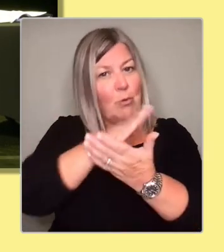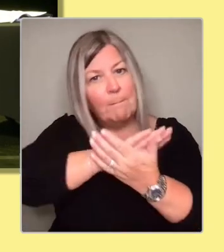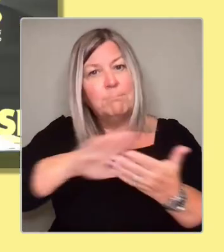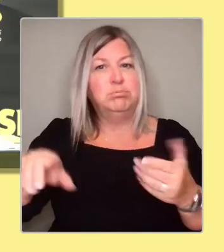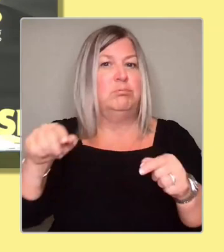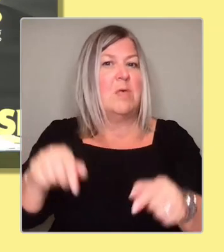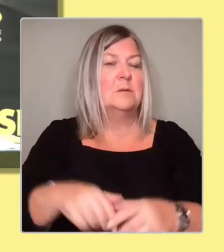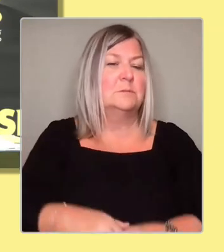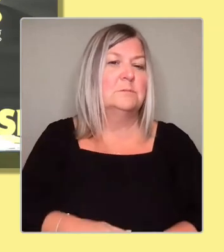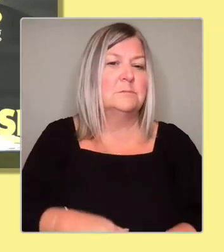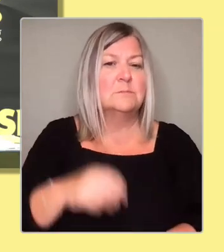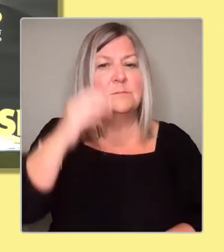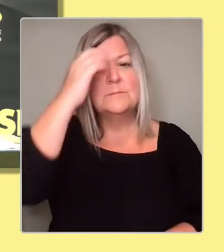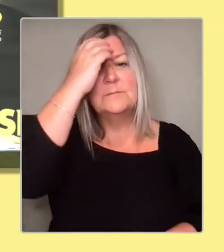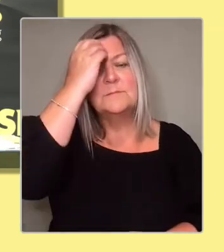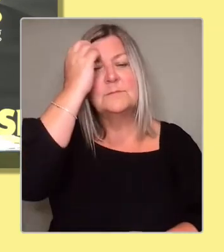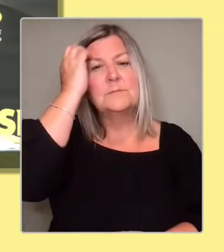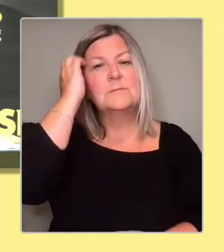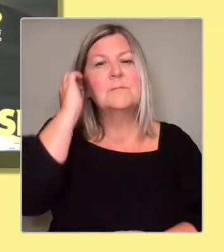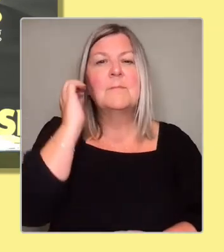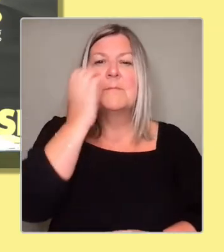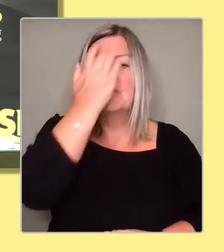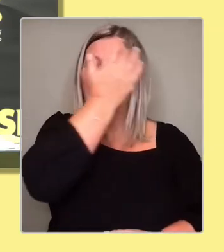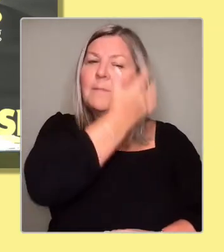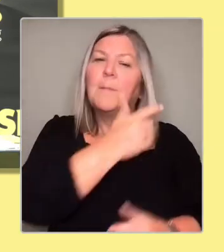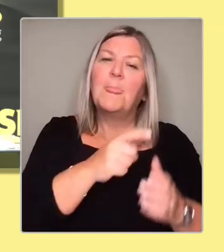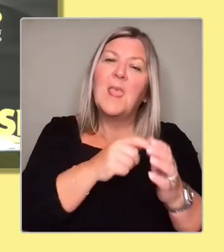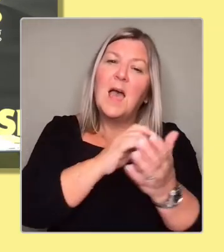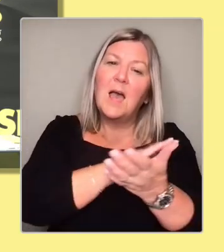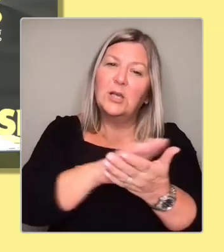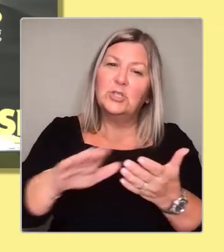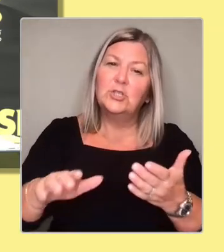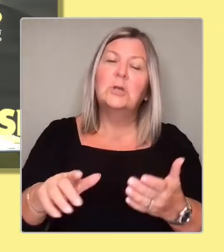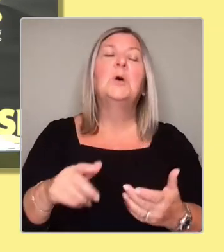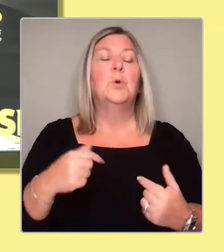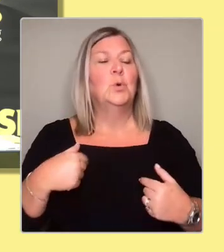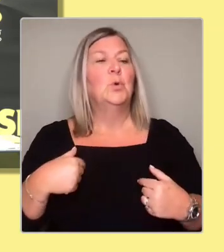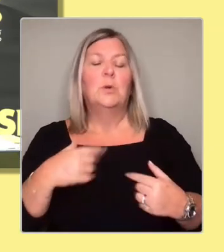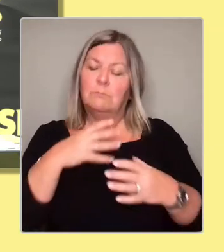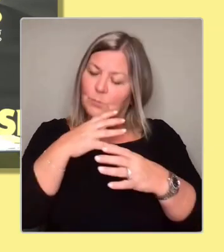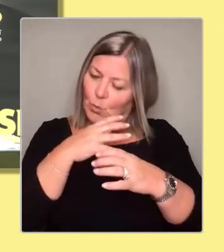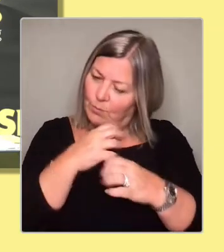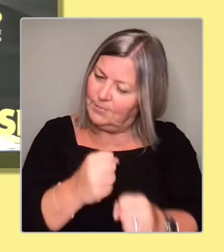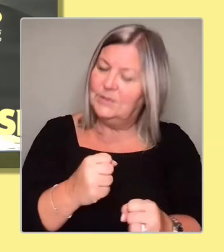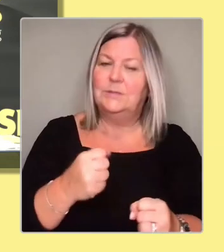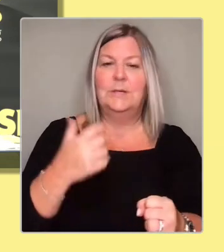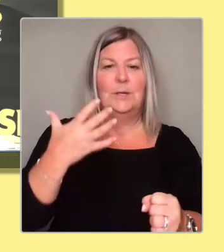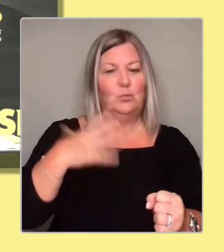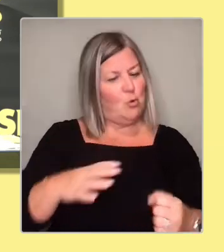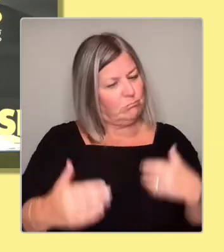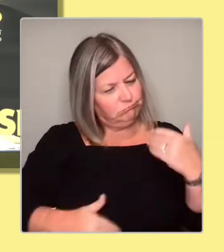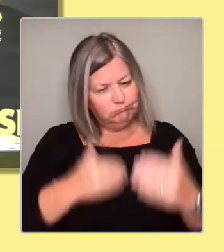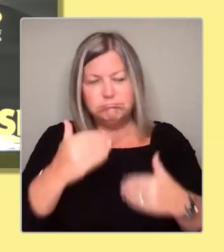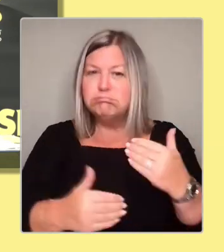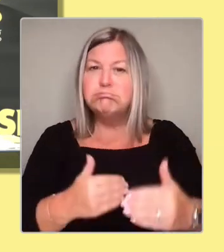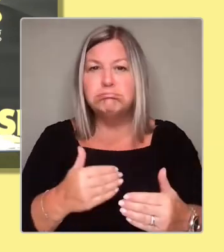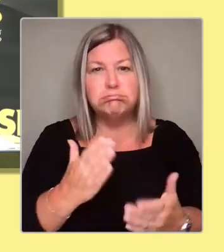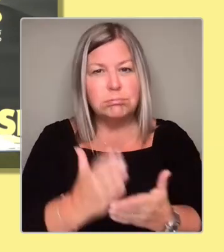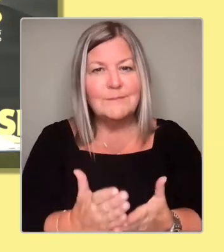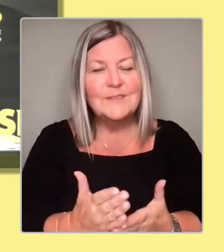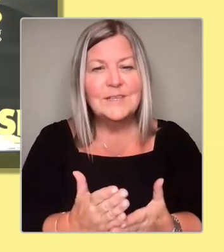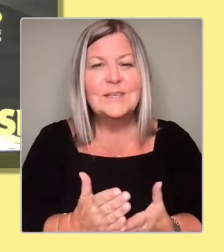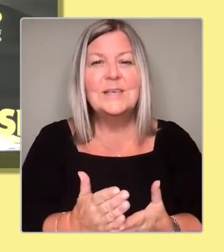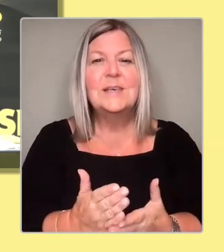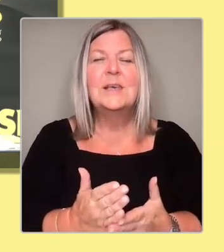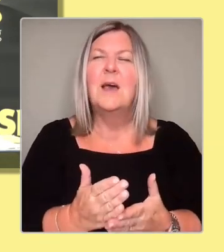Yeah, Erin, I'm a committed lifelong progressive. I wasn't in the parliament at the time, I think it was 2014. But just to say